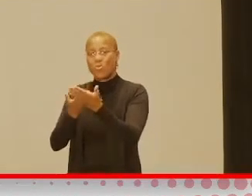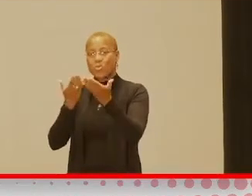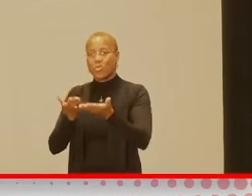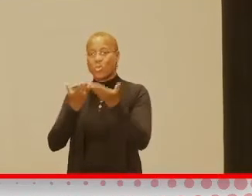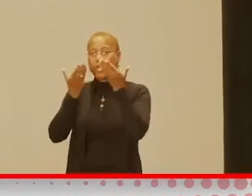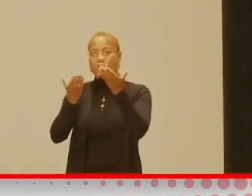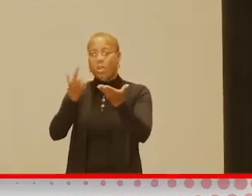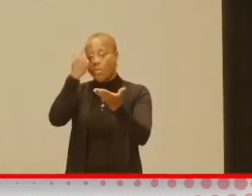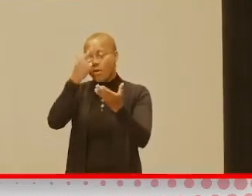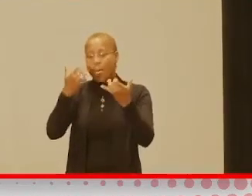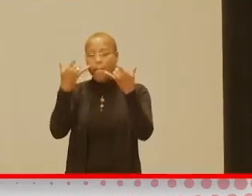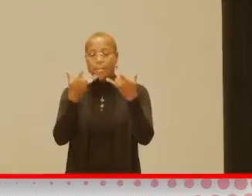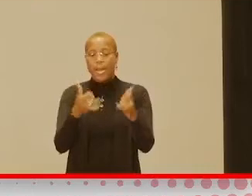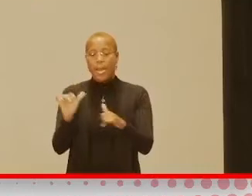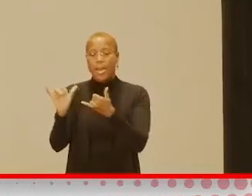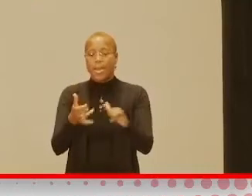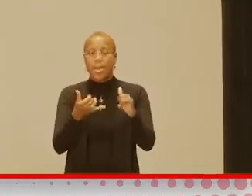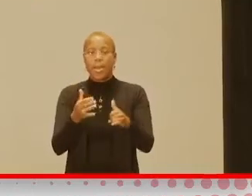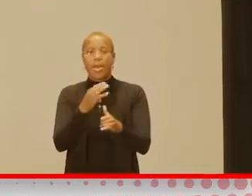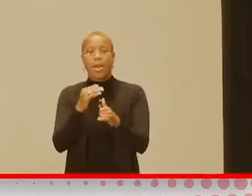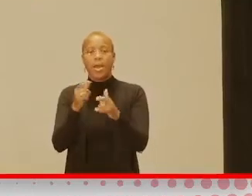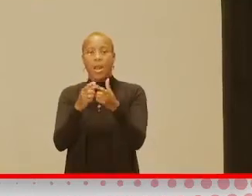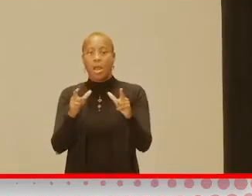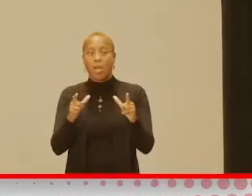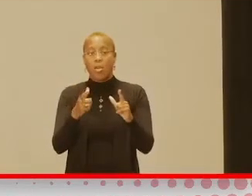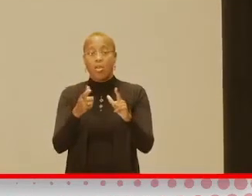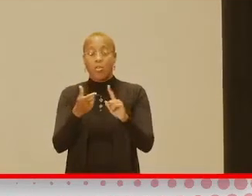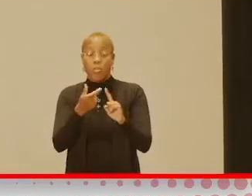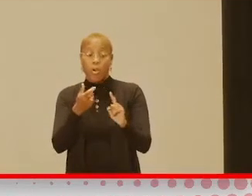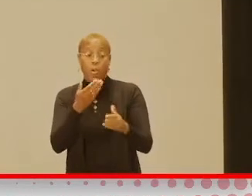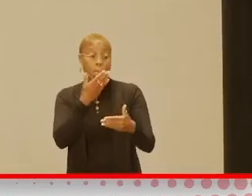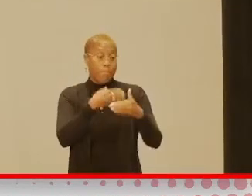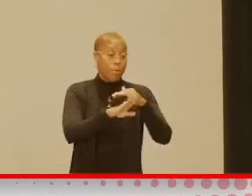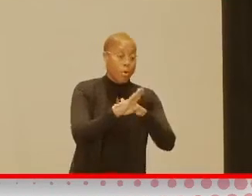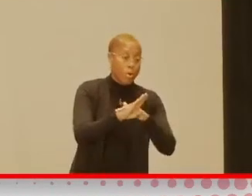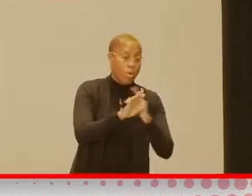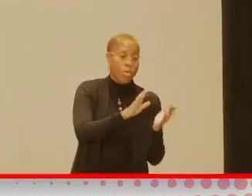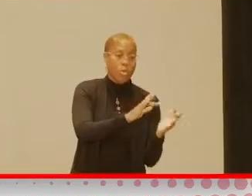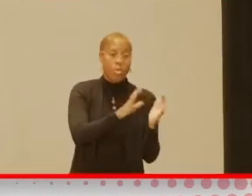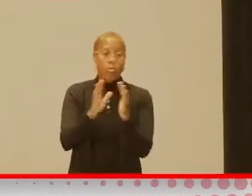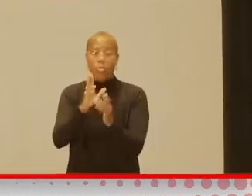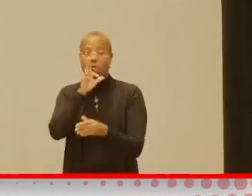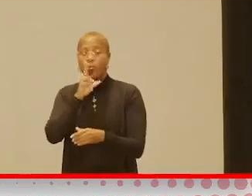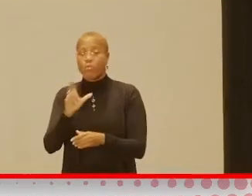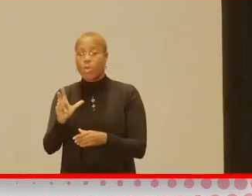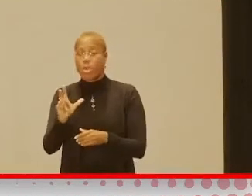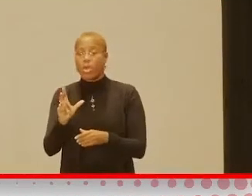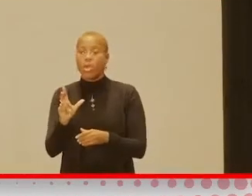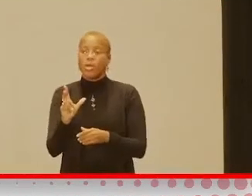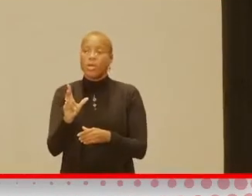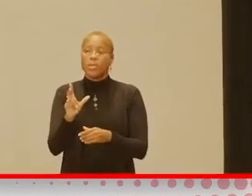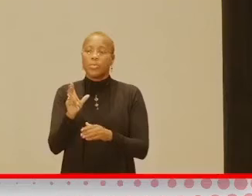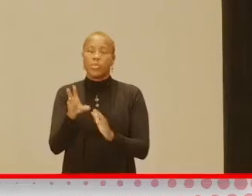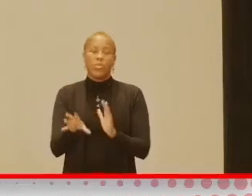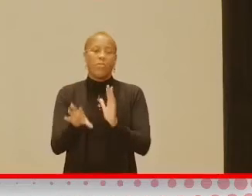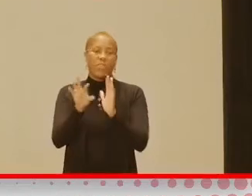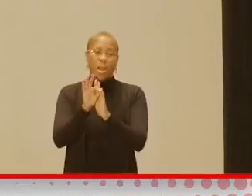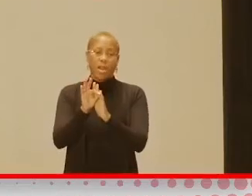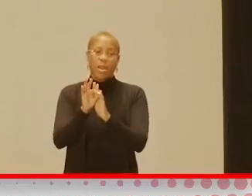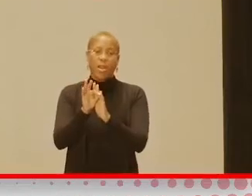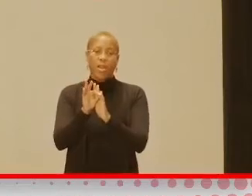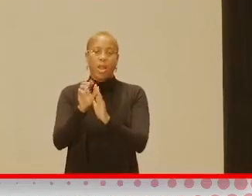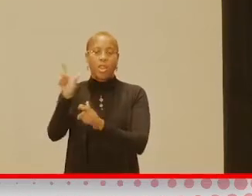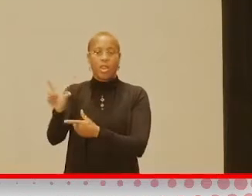play and language for birth to three age groups. So you can find those in your public library.